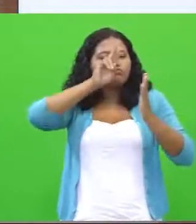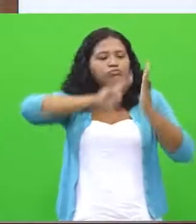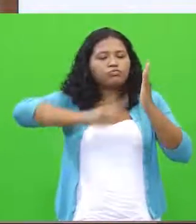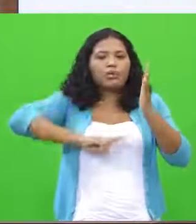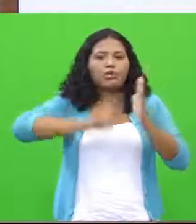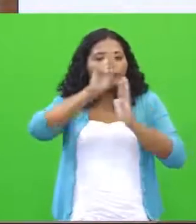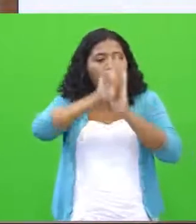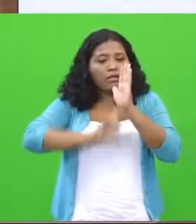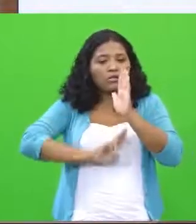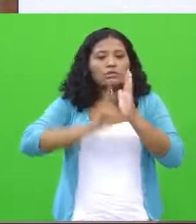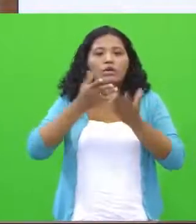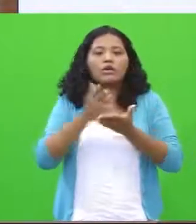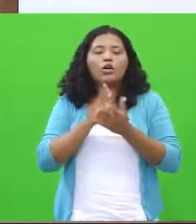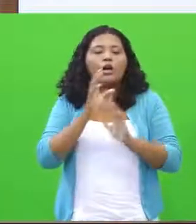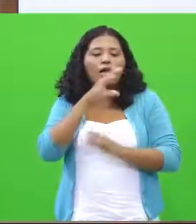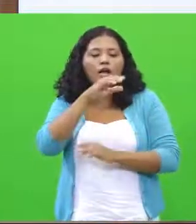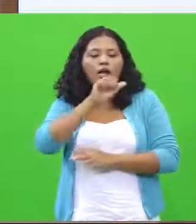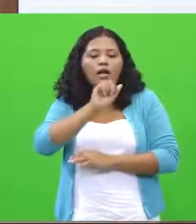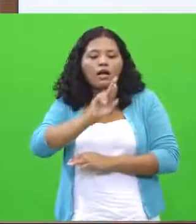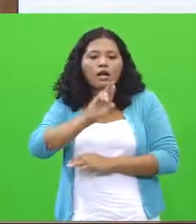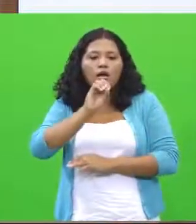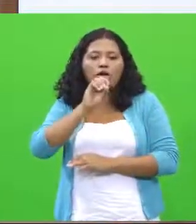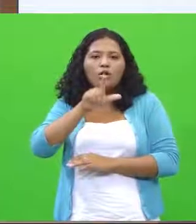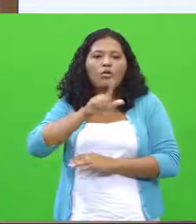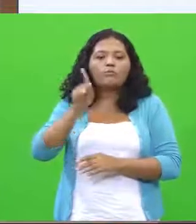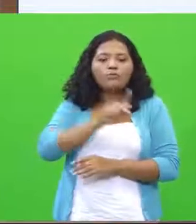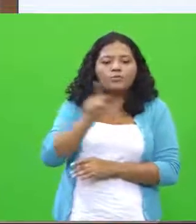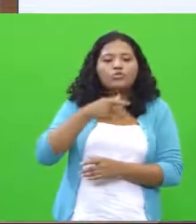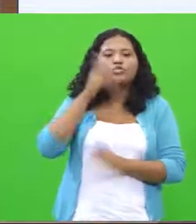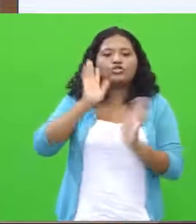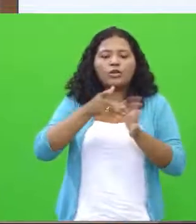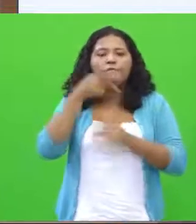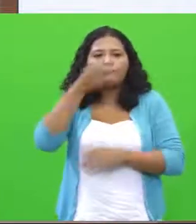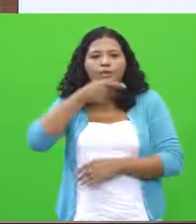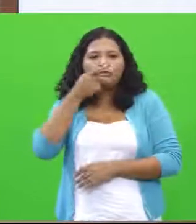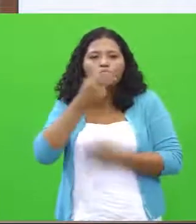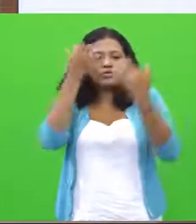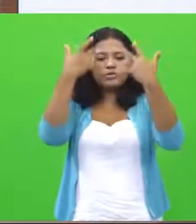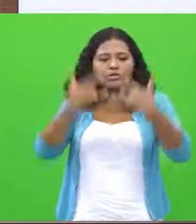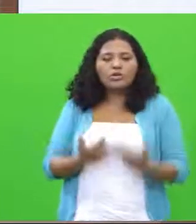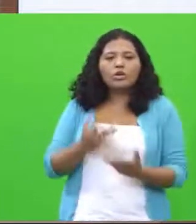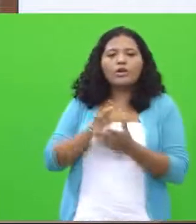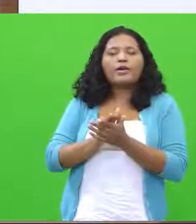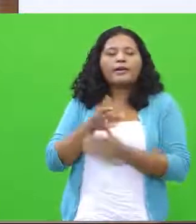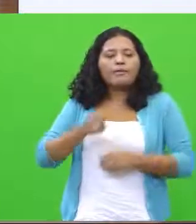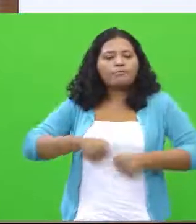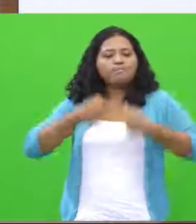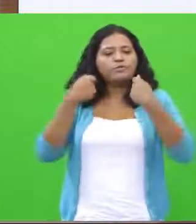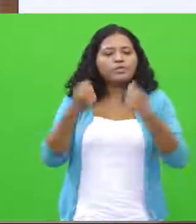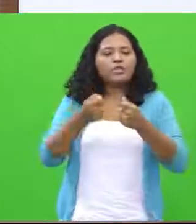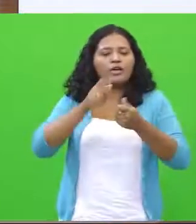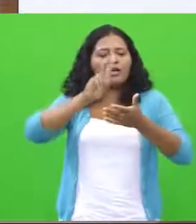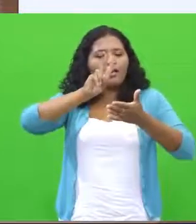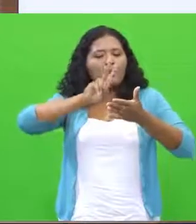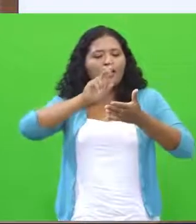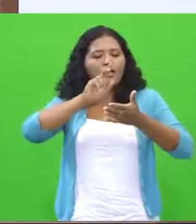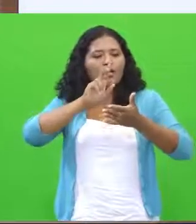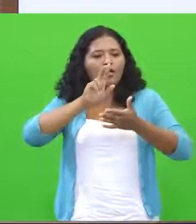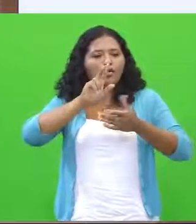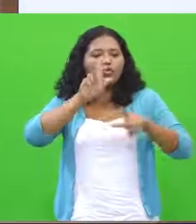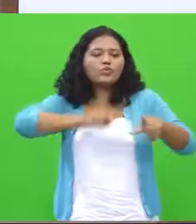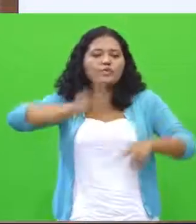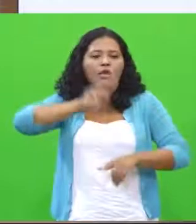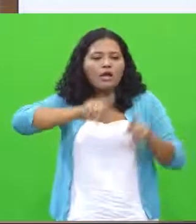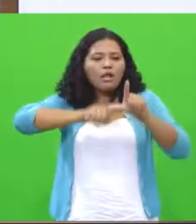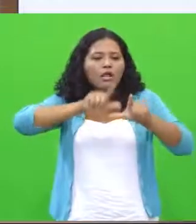As Carol said, it is possible to a letter of form, but